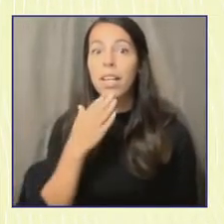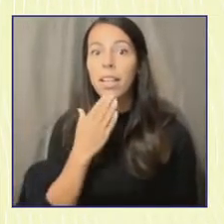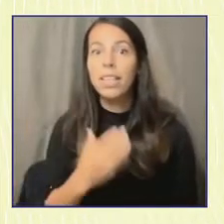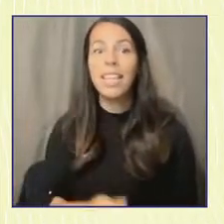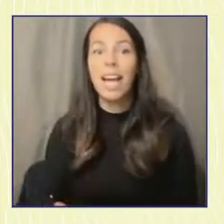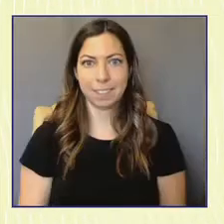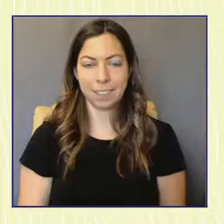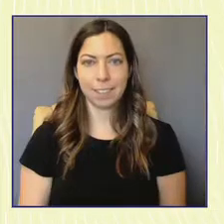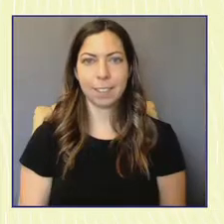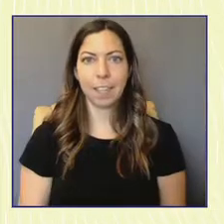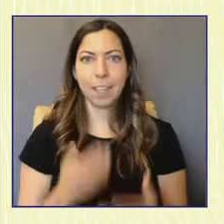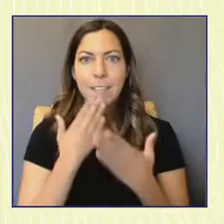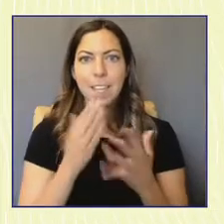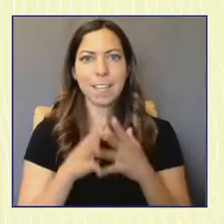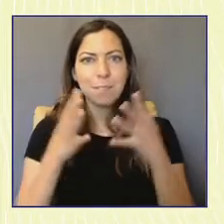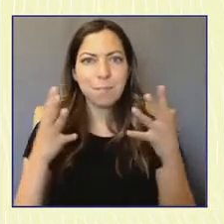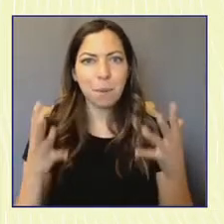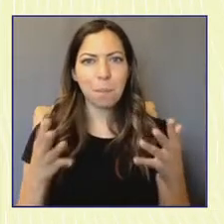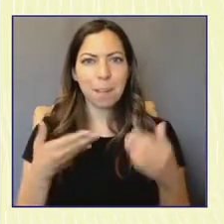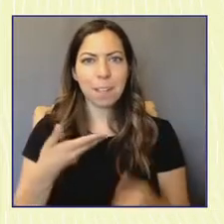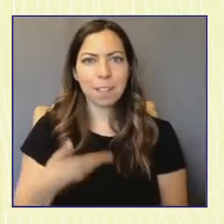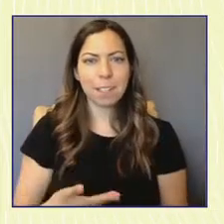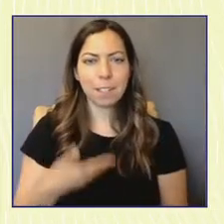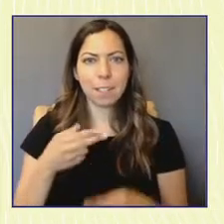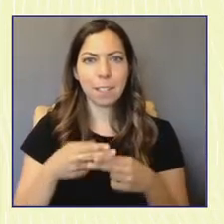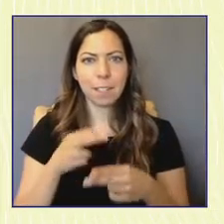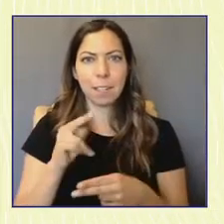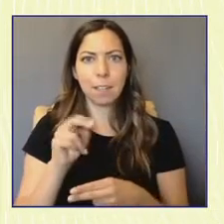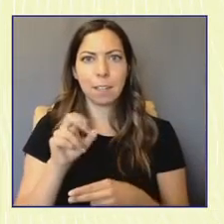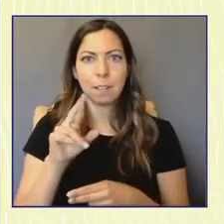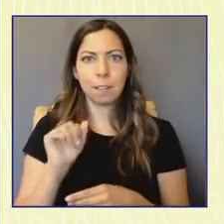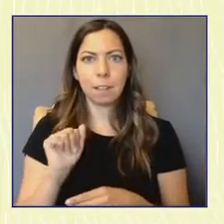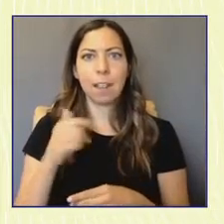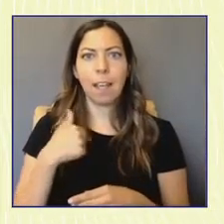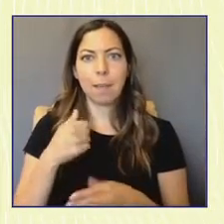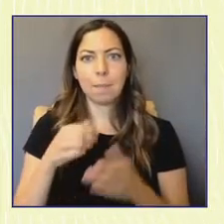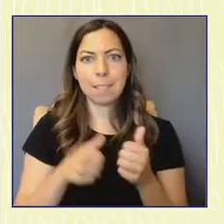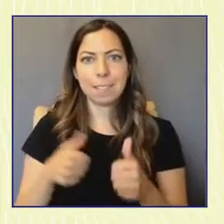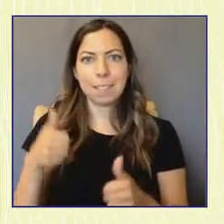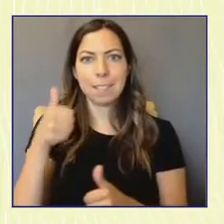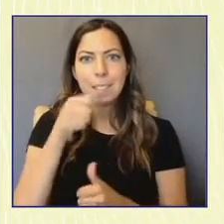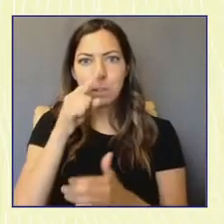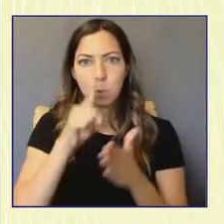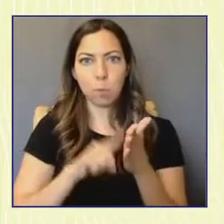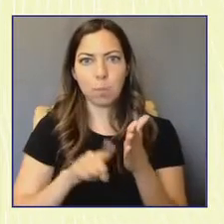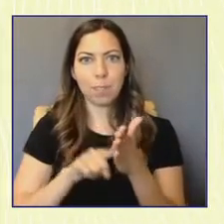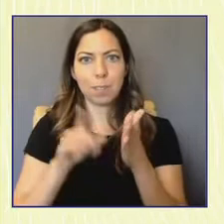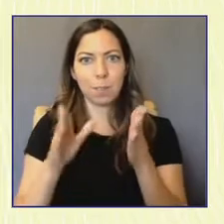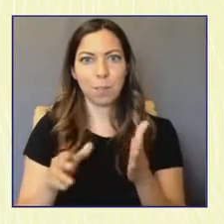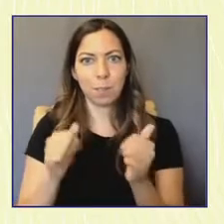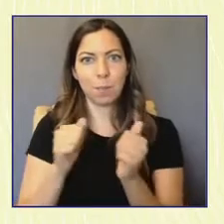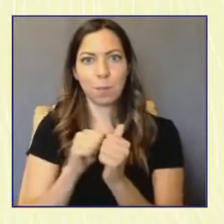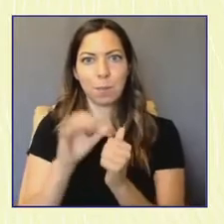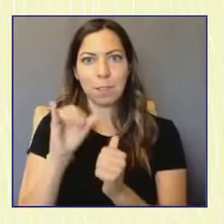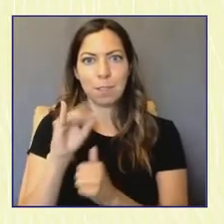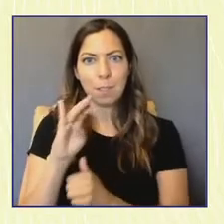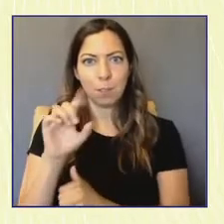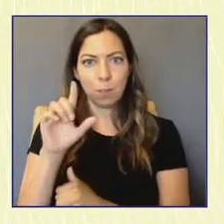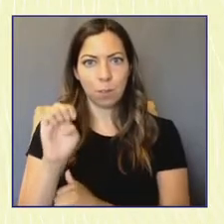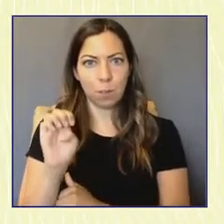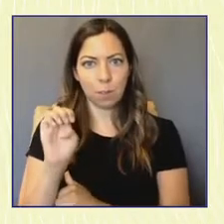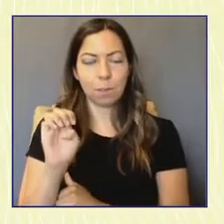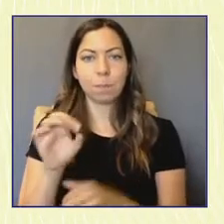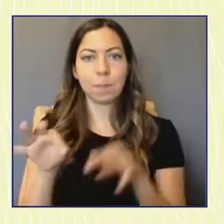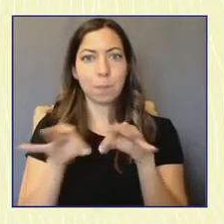hi, everyone. My name is Nuria Hayat. I'm a senior researcher with Circle. So continuing on from what Abby shared on how our research